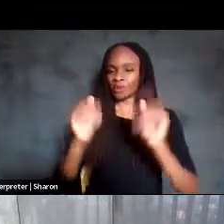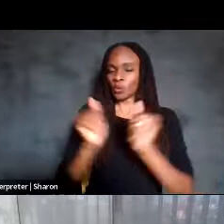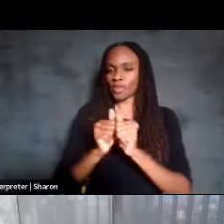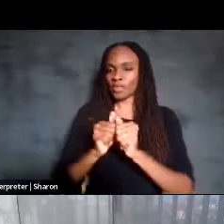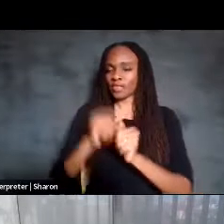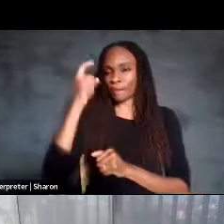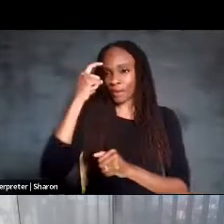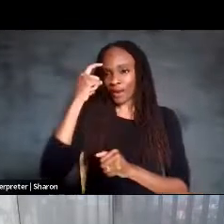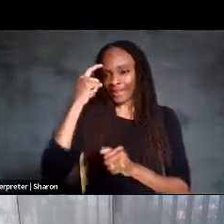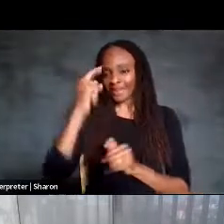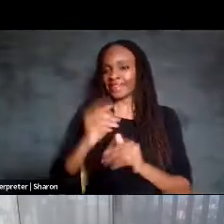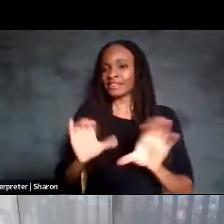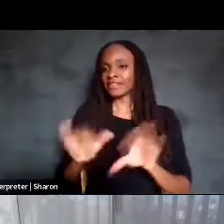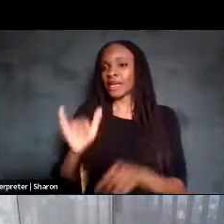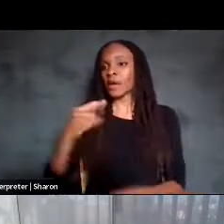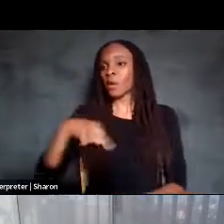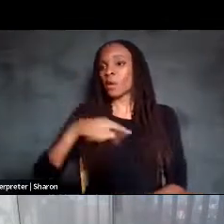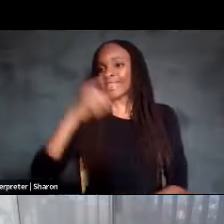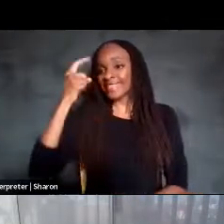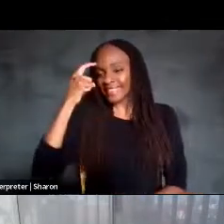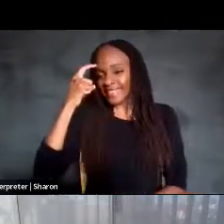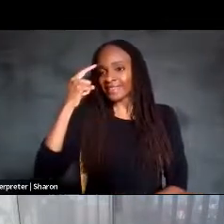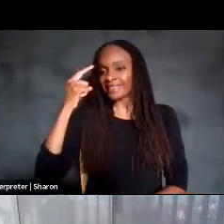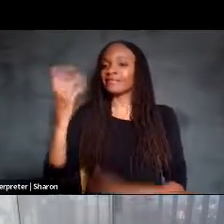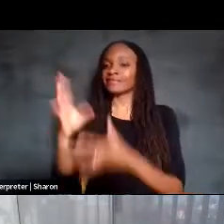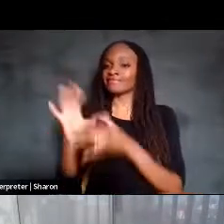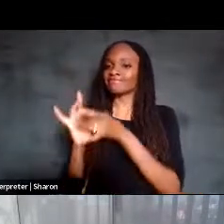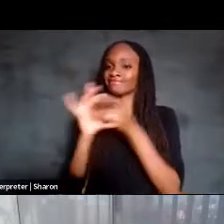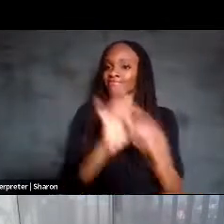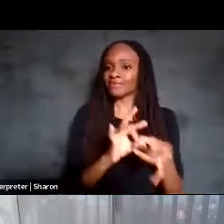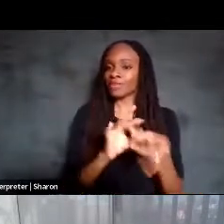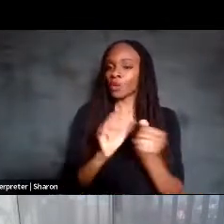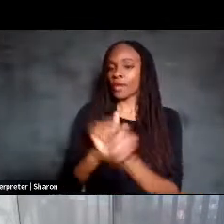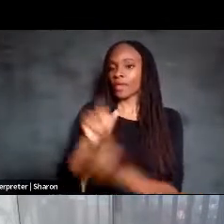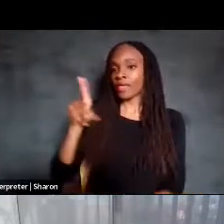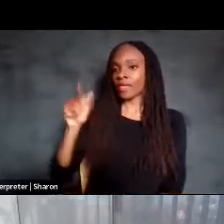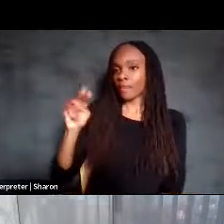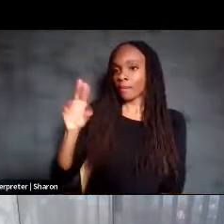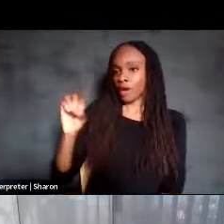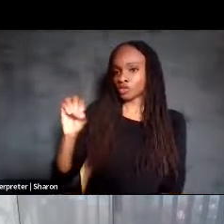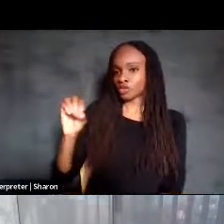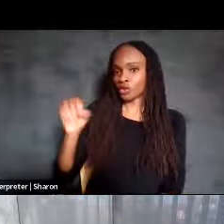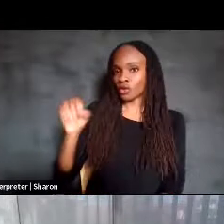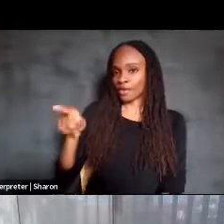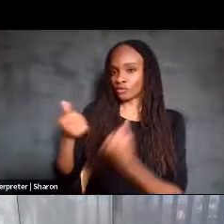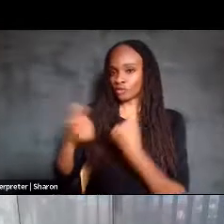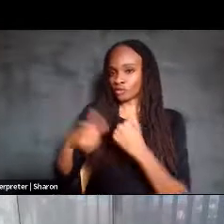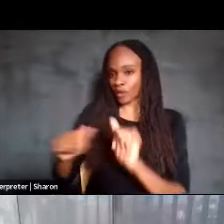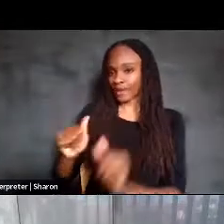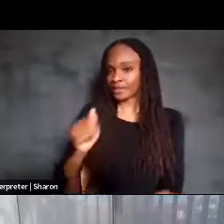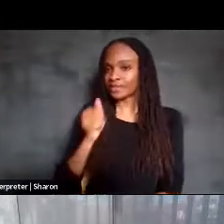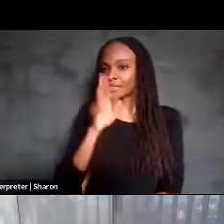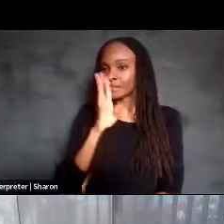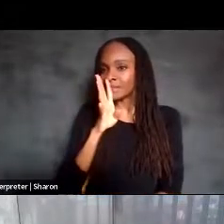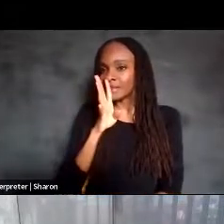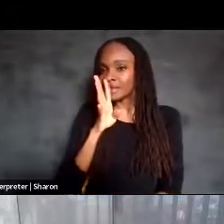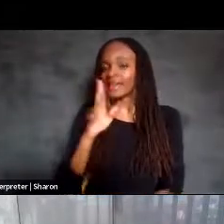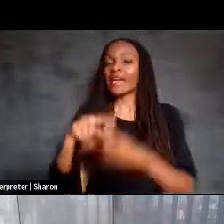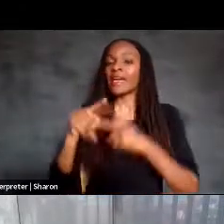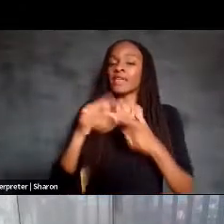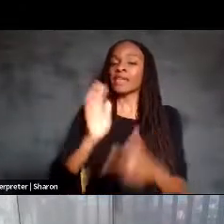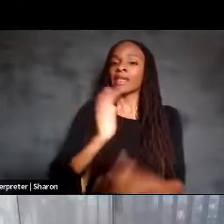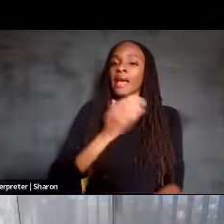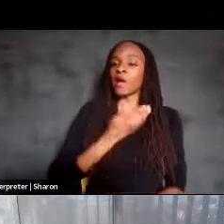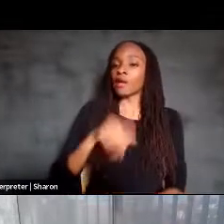that we think is associated with Pancho's attempts to speak. Then our other colleague, Sean,